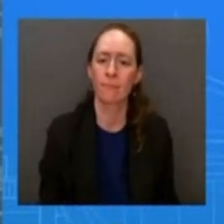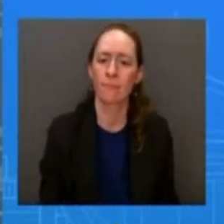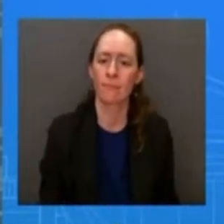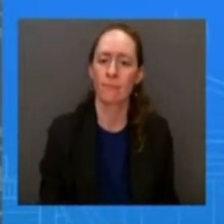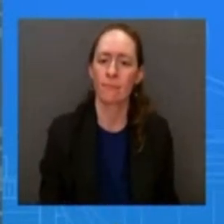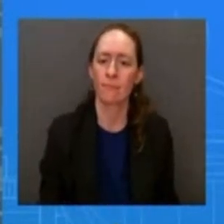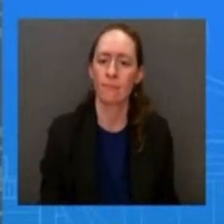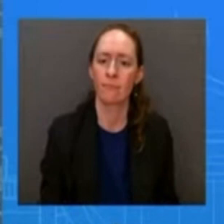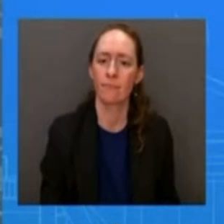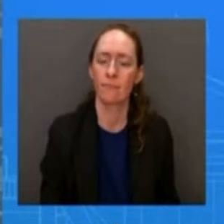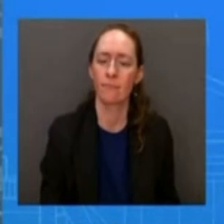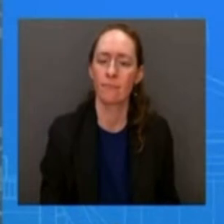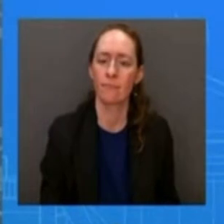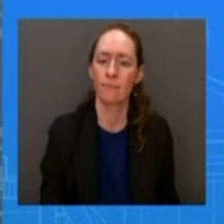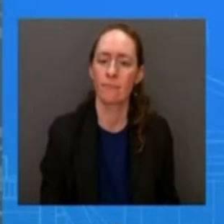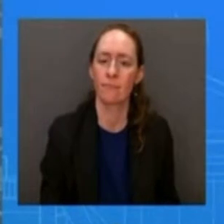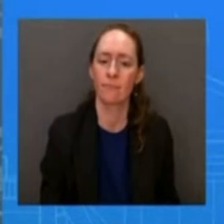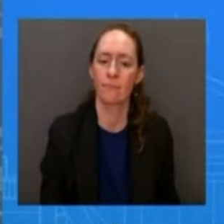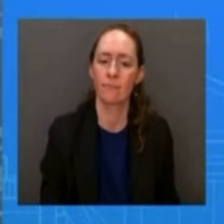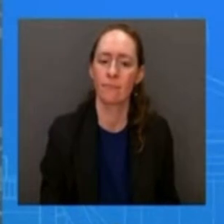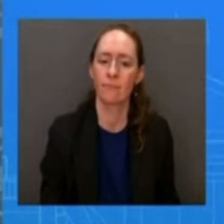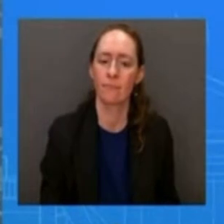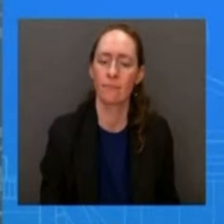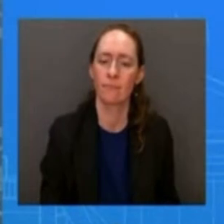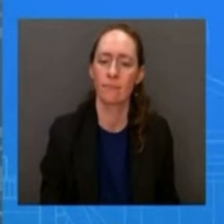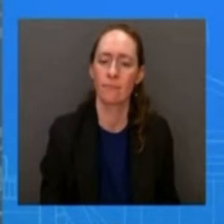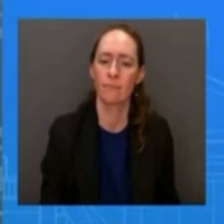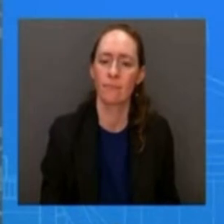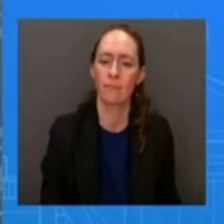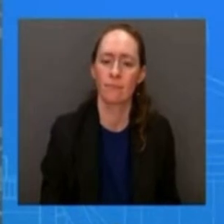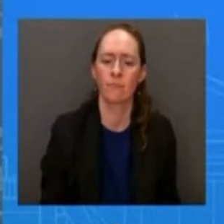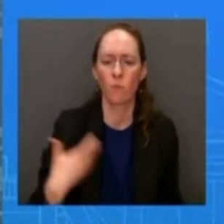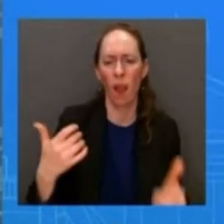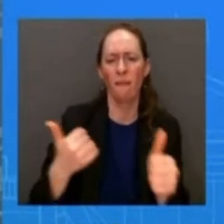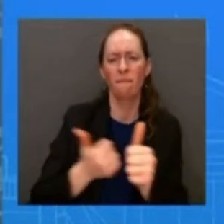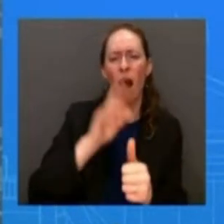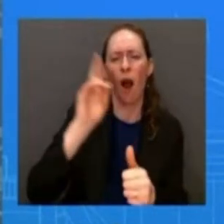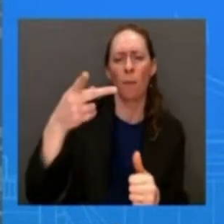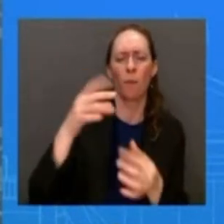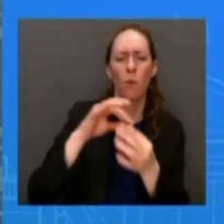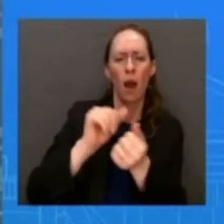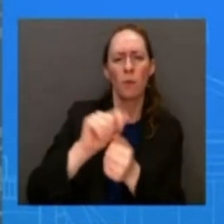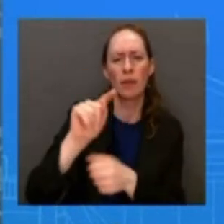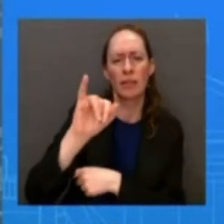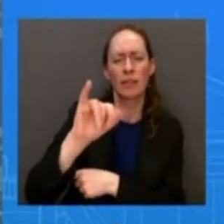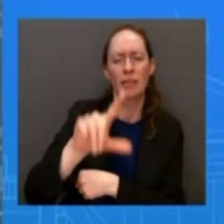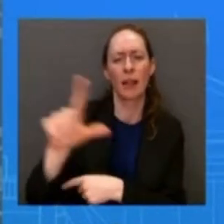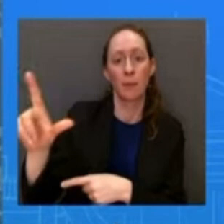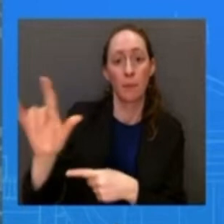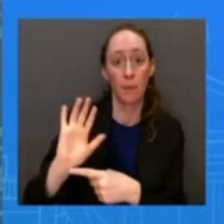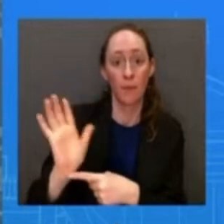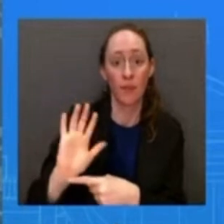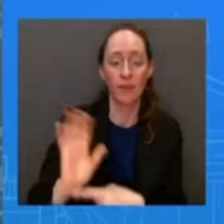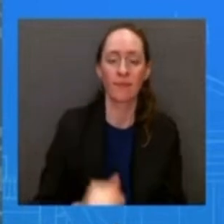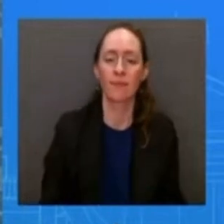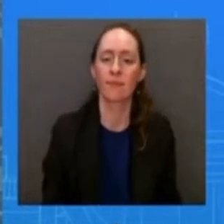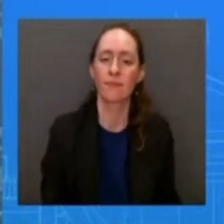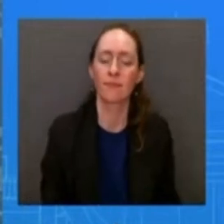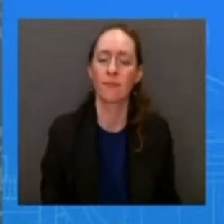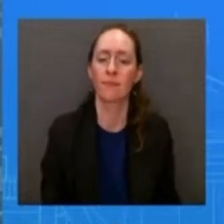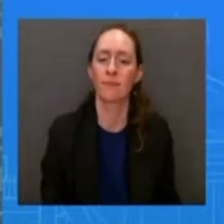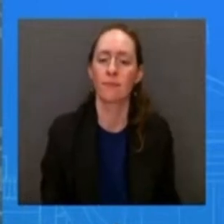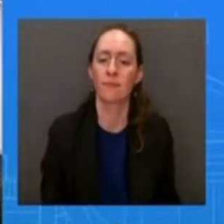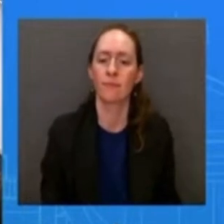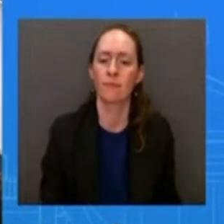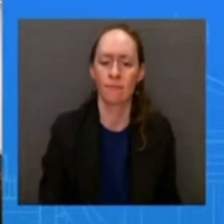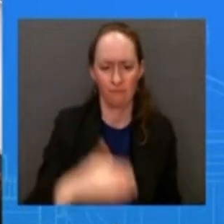april's questions about the tilt screening because as you probably know this is very important and a signature issue for